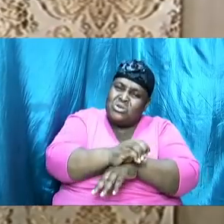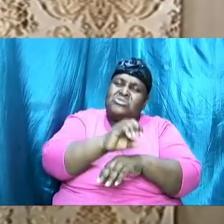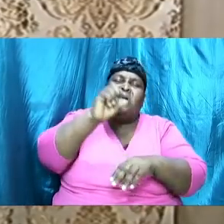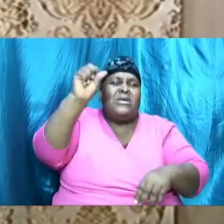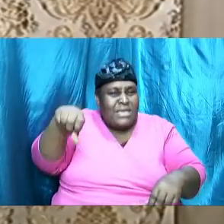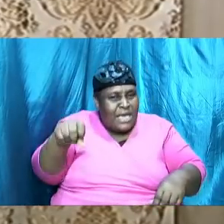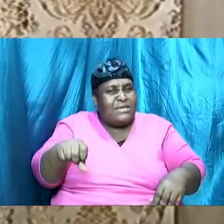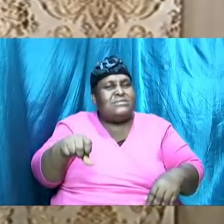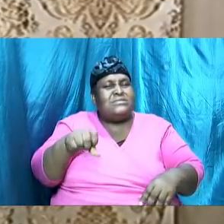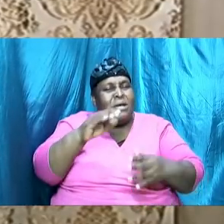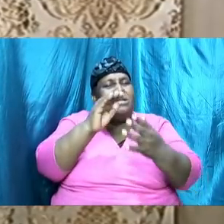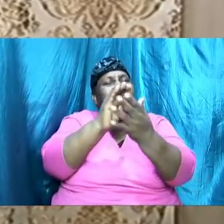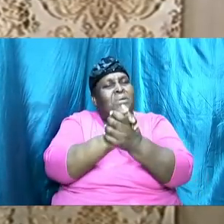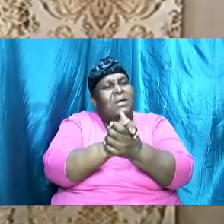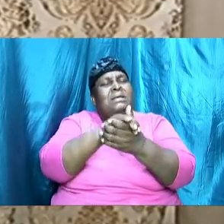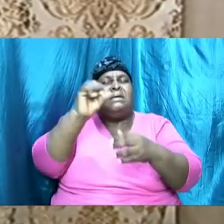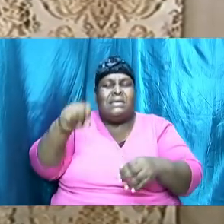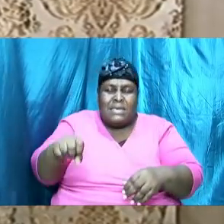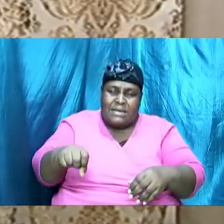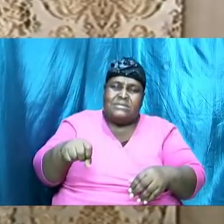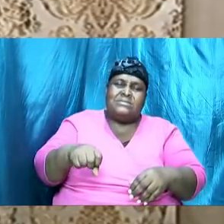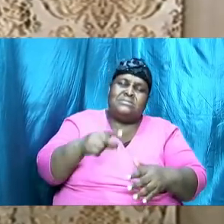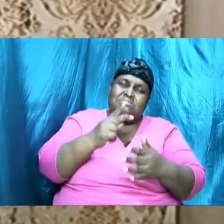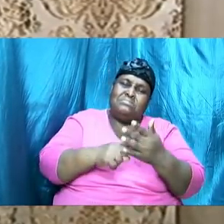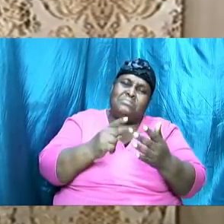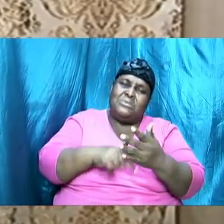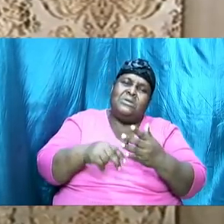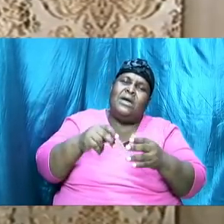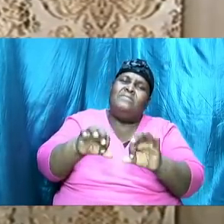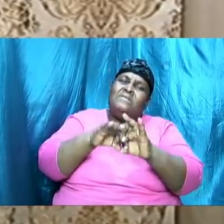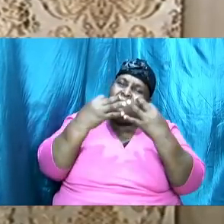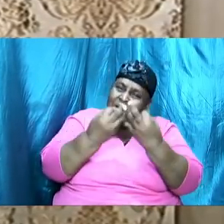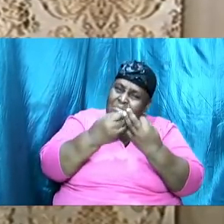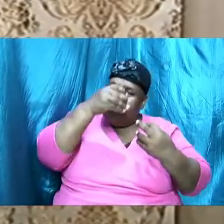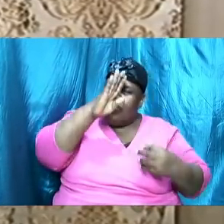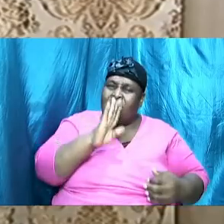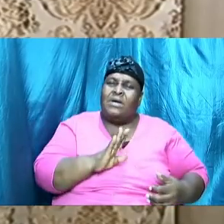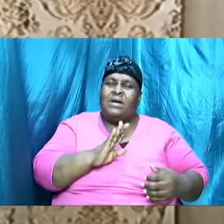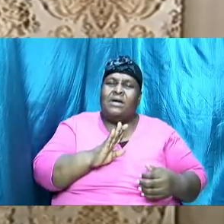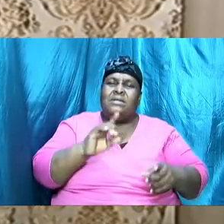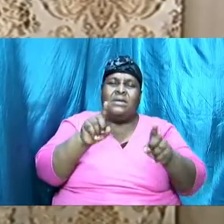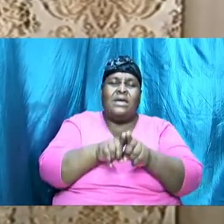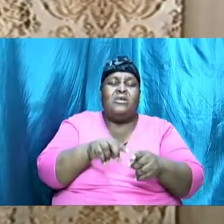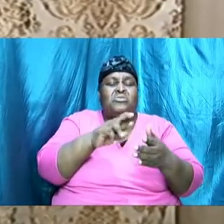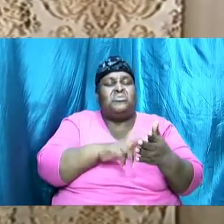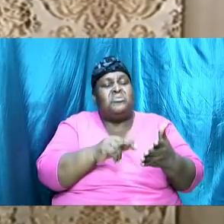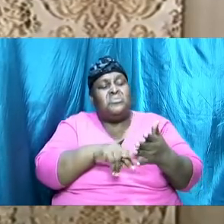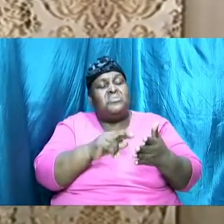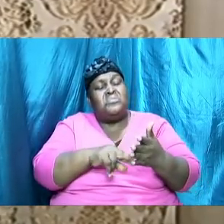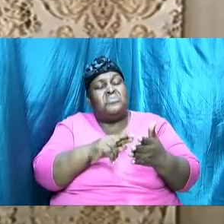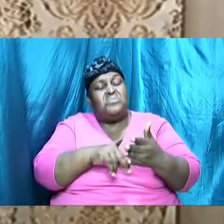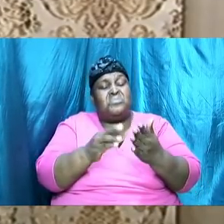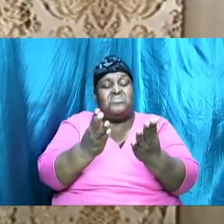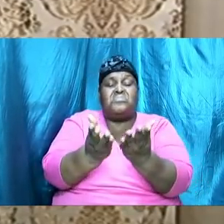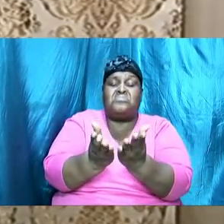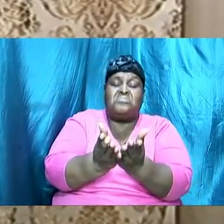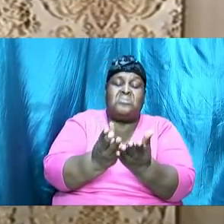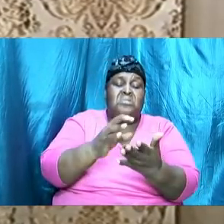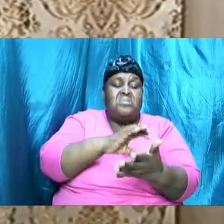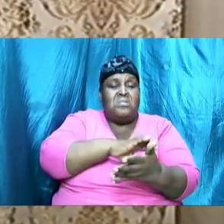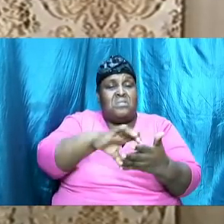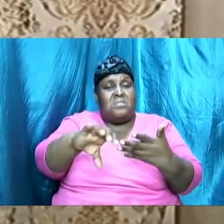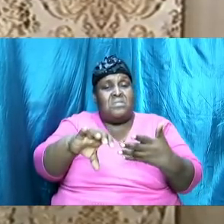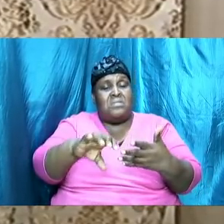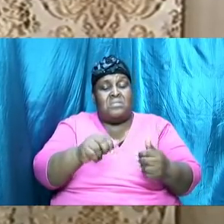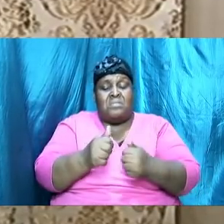and there was great excitement as we read through the book of Acts we see how the disciples or the apostles went from